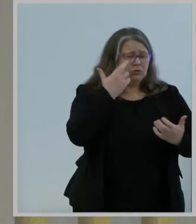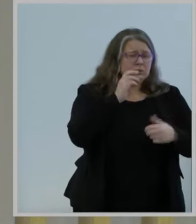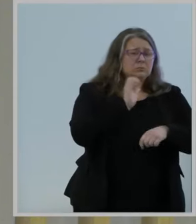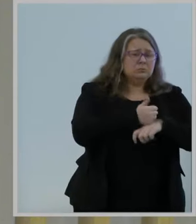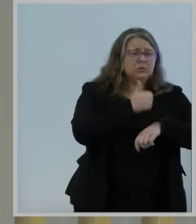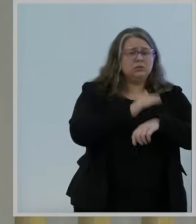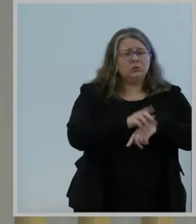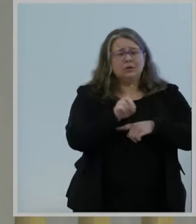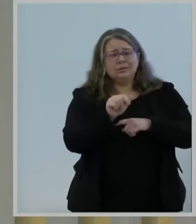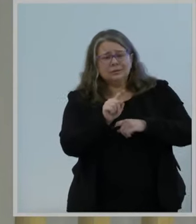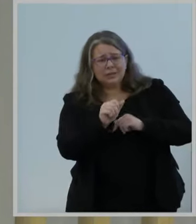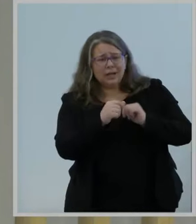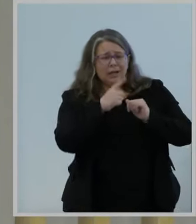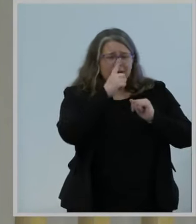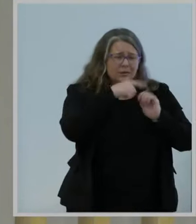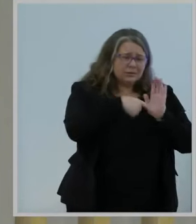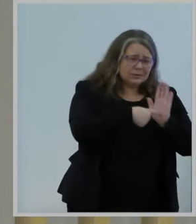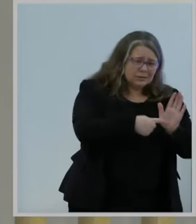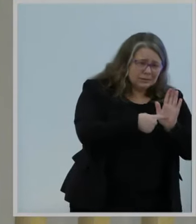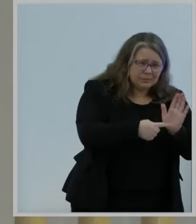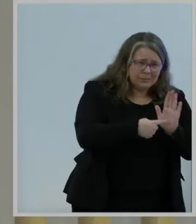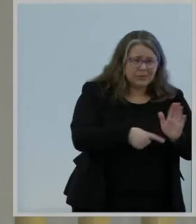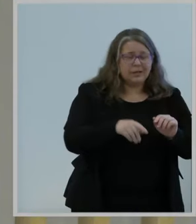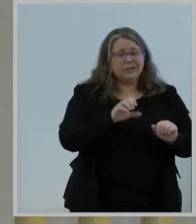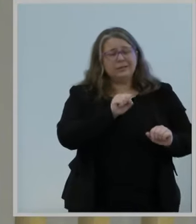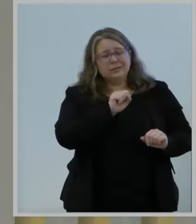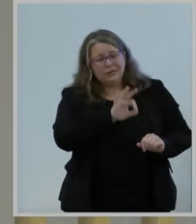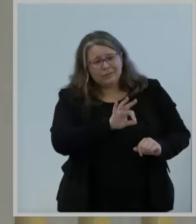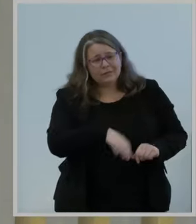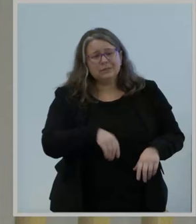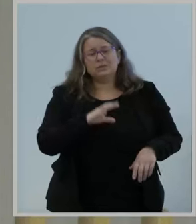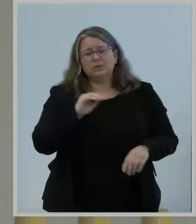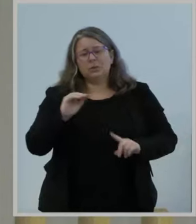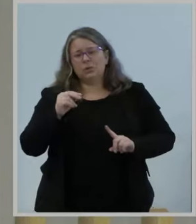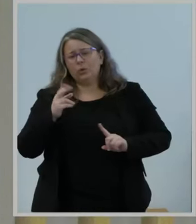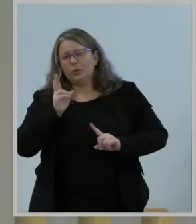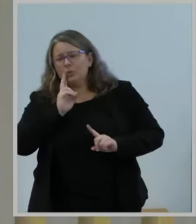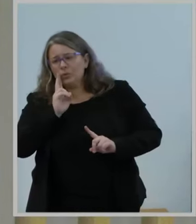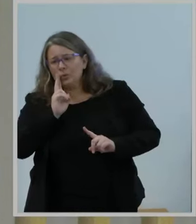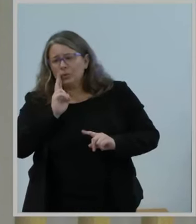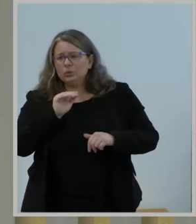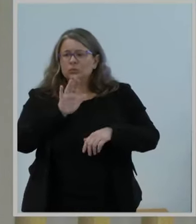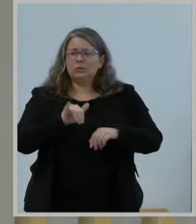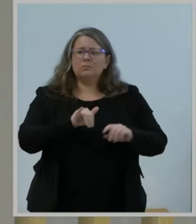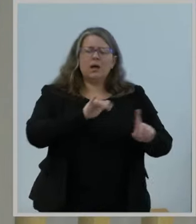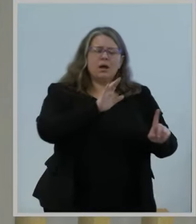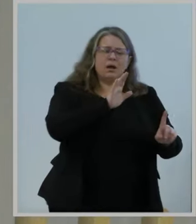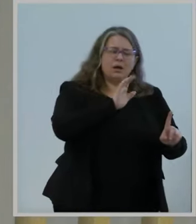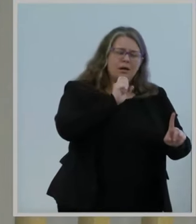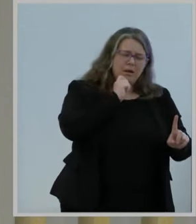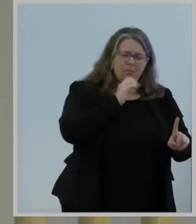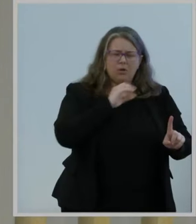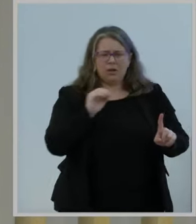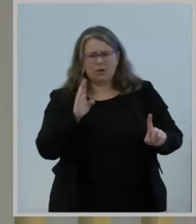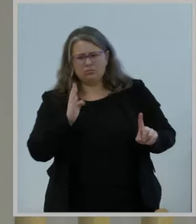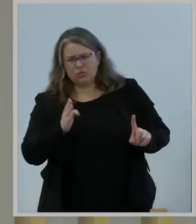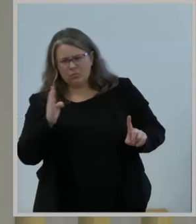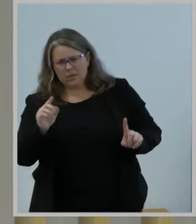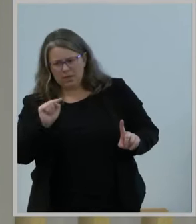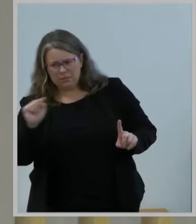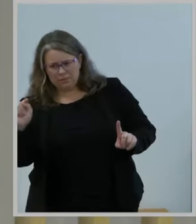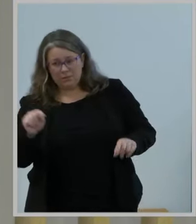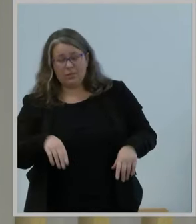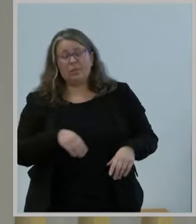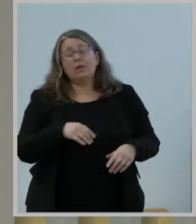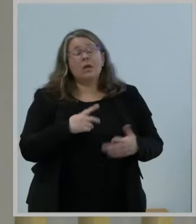upon, the San Francisco and Houston simulations completed by Apple and Broadcom et al. But what concerns me about today's item is